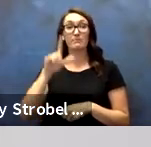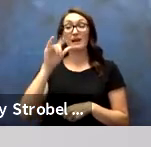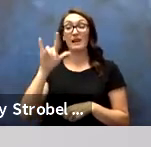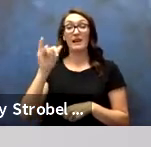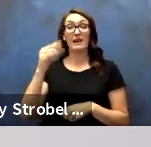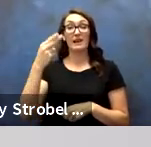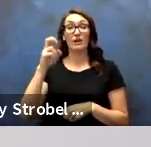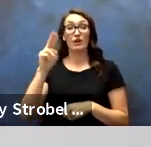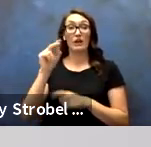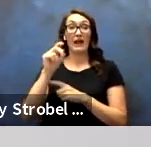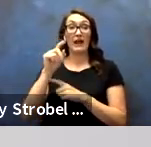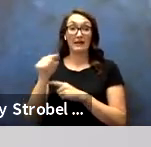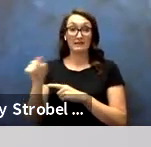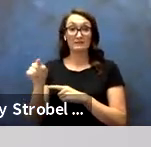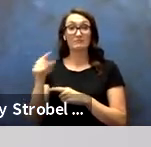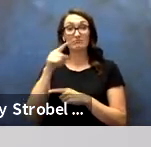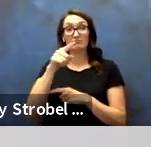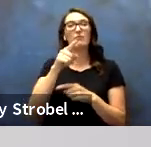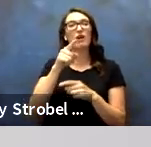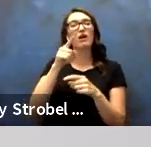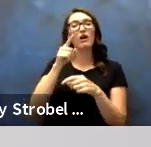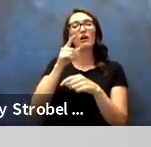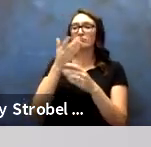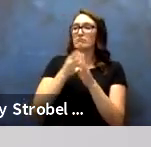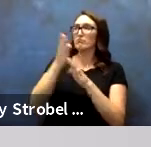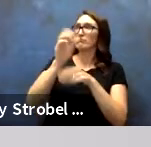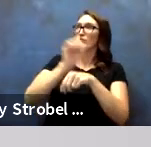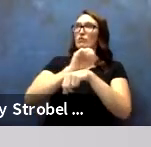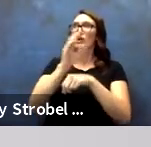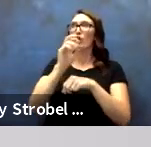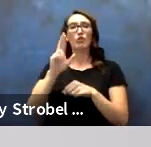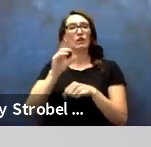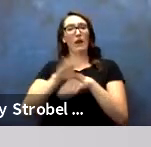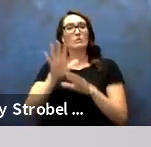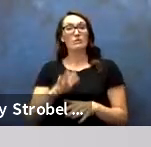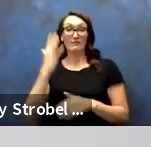Lillie Hernandez, Career Counselor, 5 years of service.